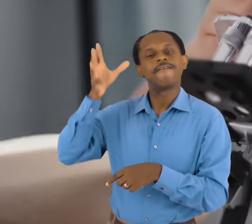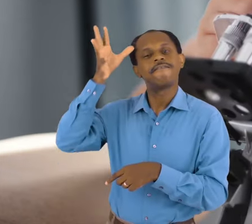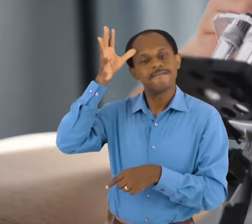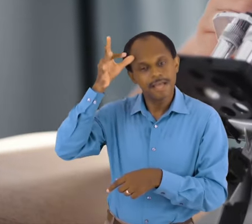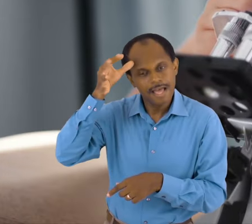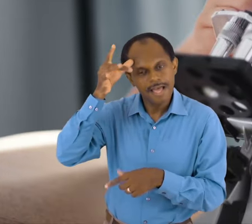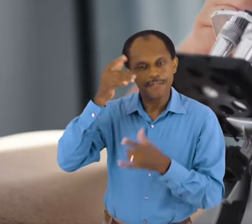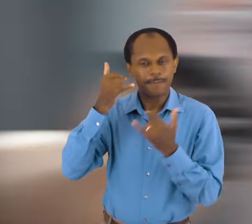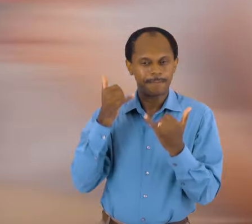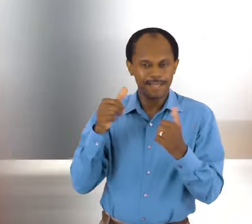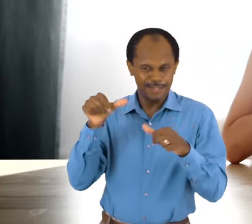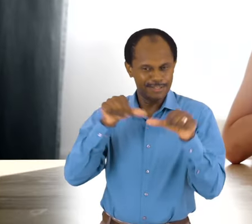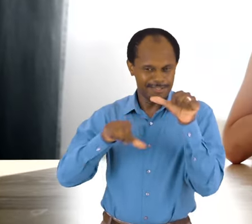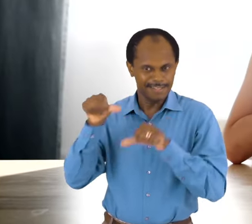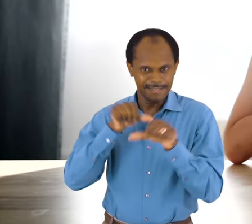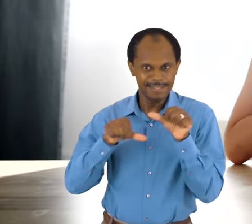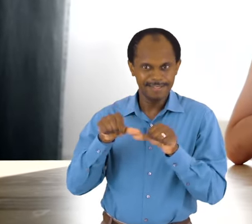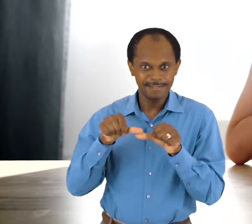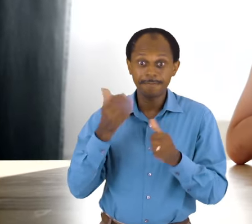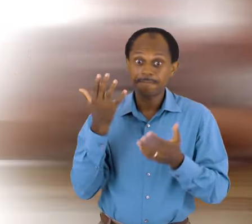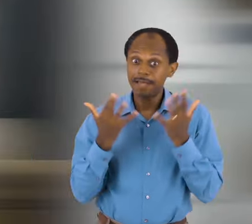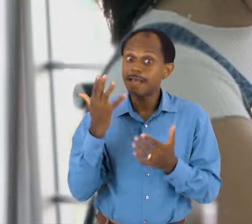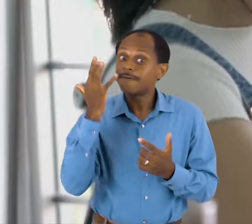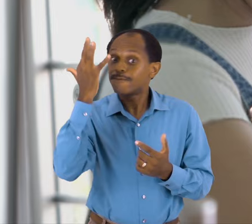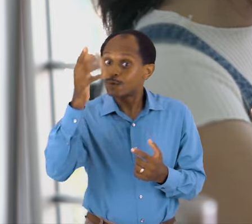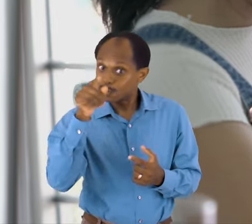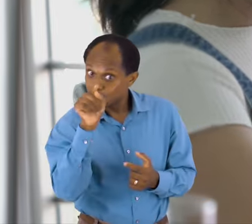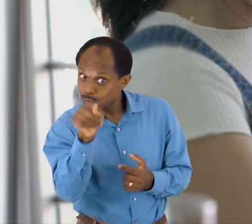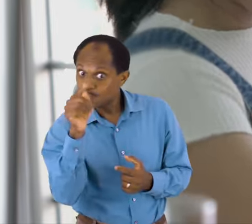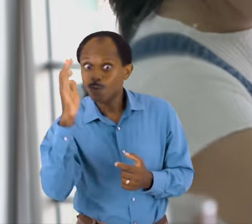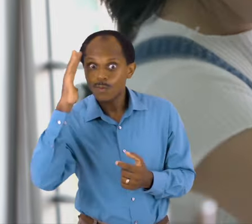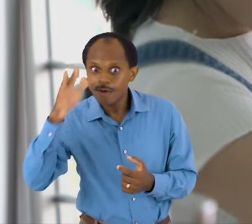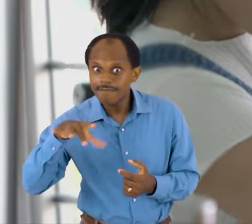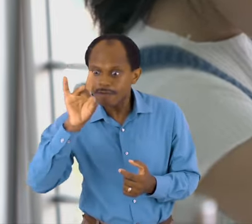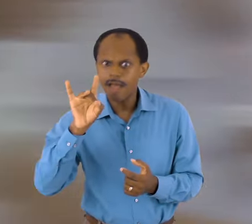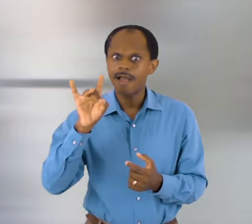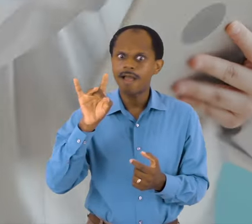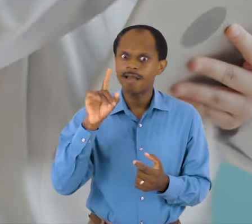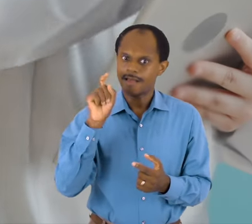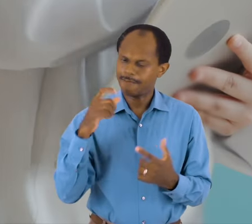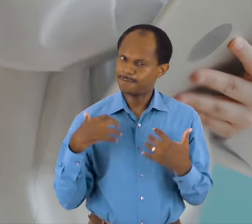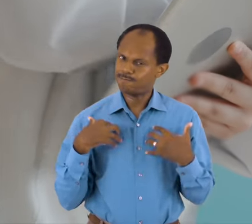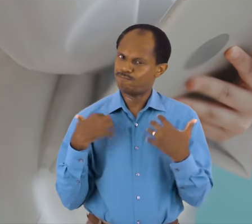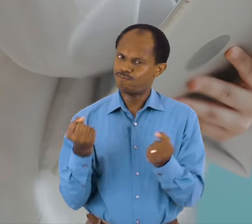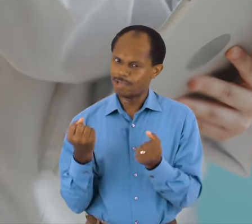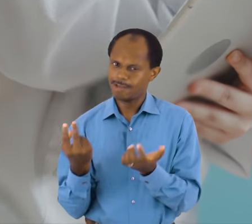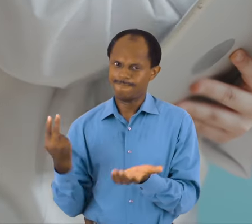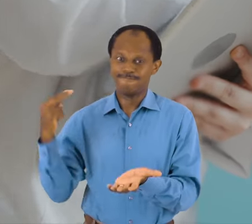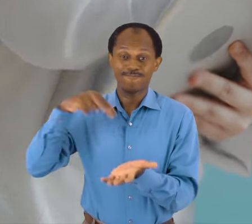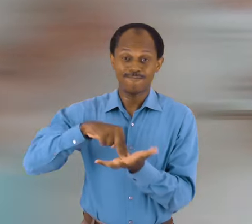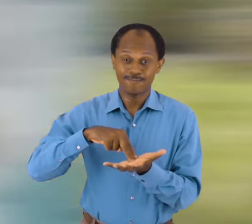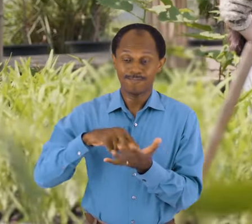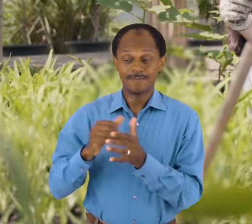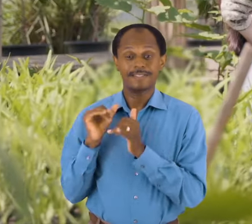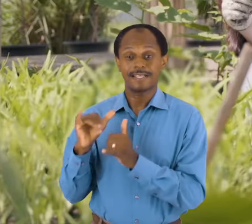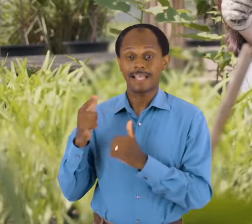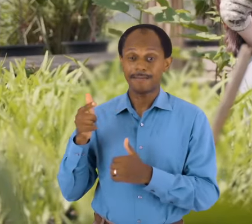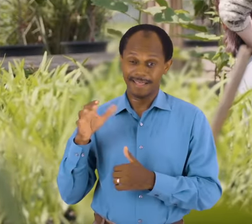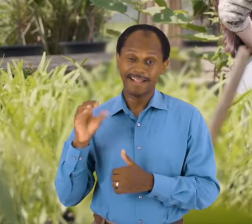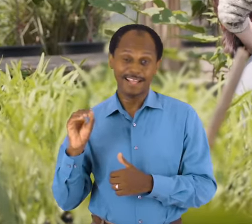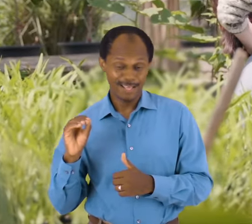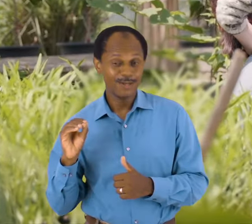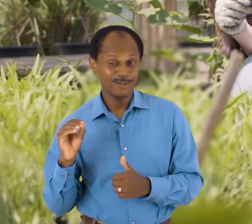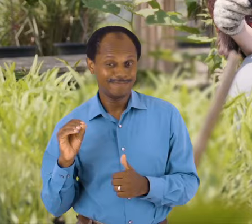Maybe one day, you will have the chance to stand up for something you have discovered and be brave, just like